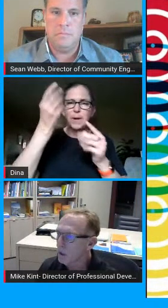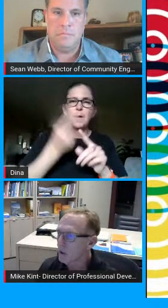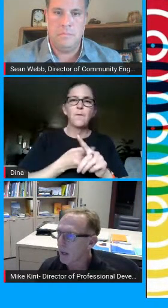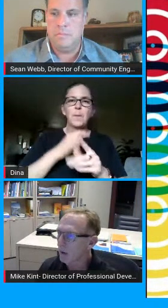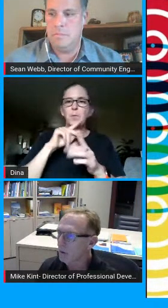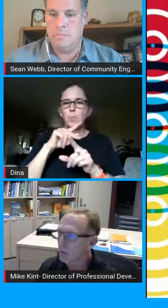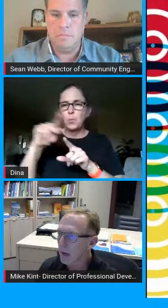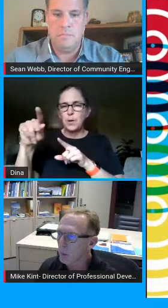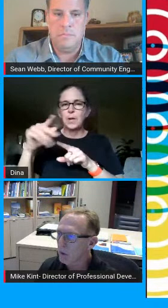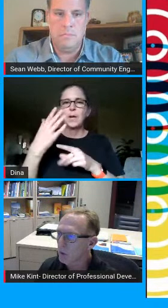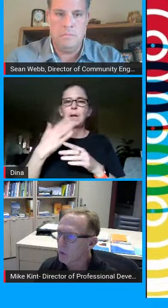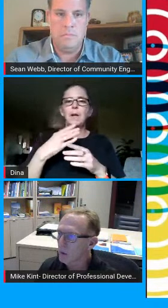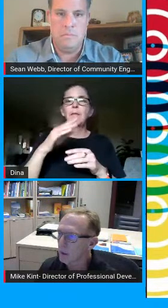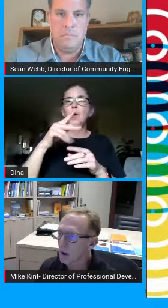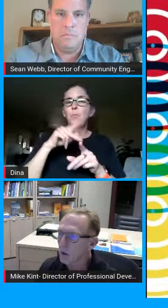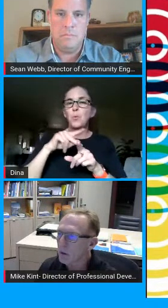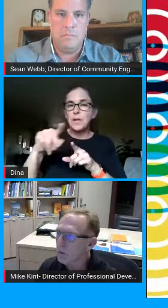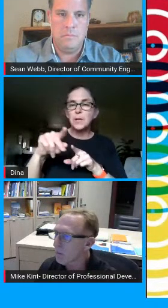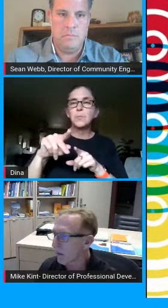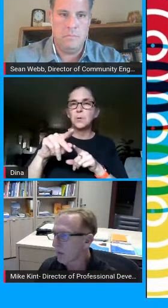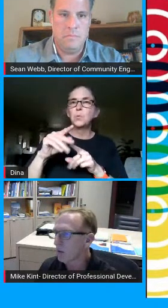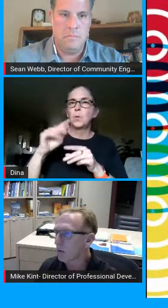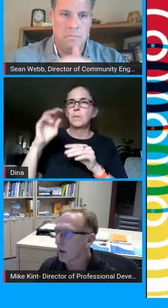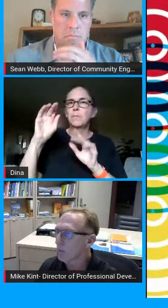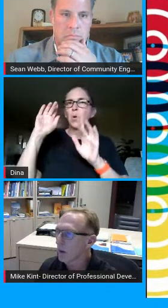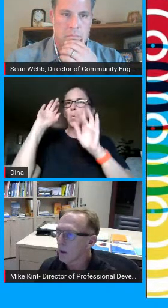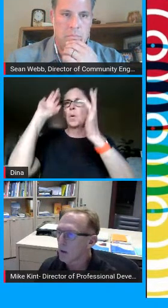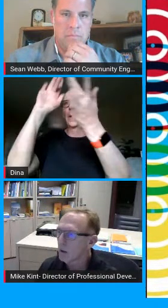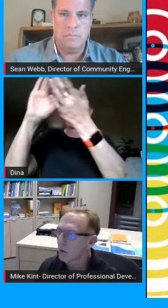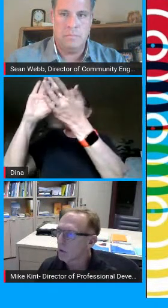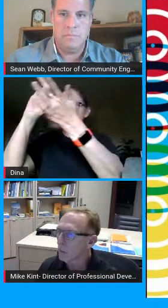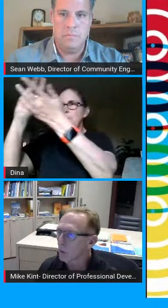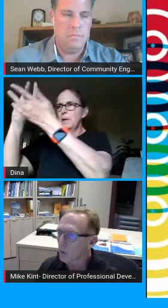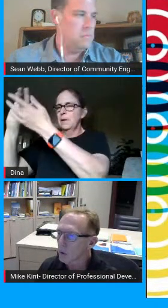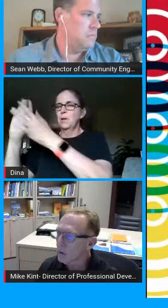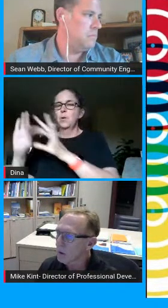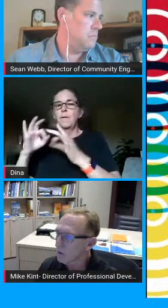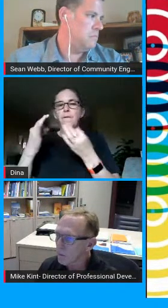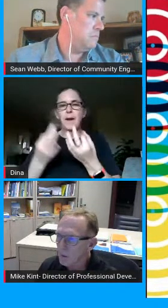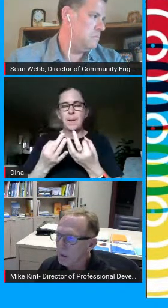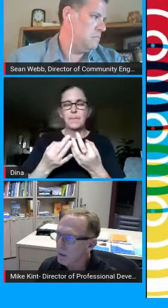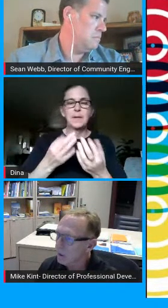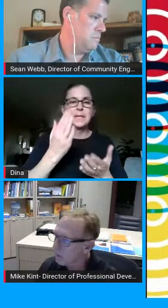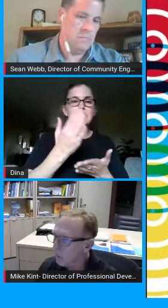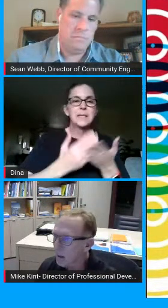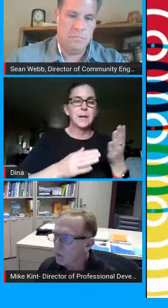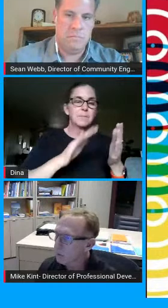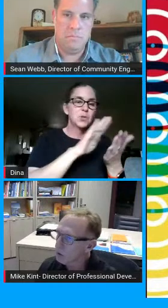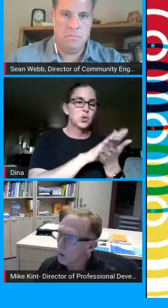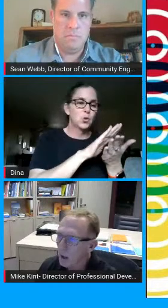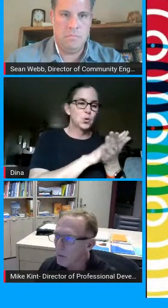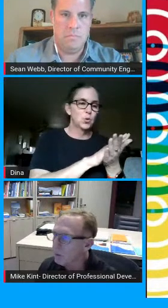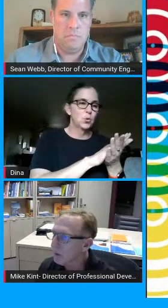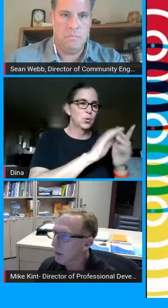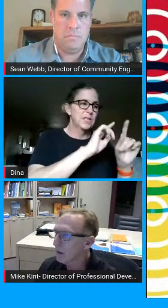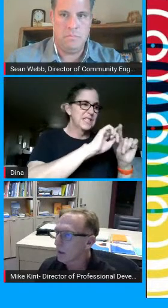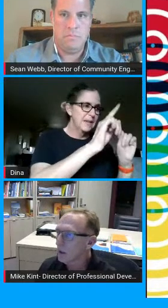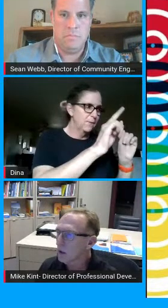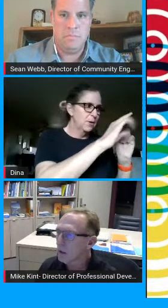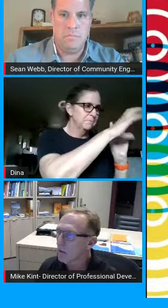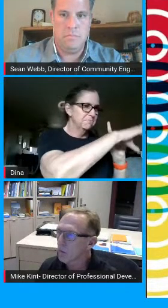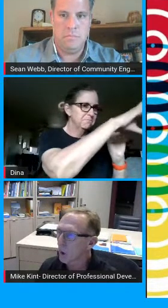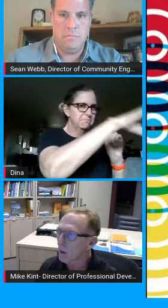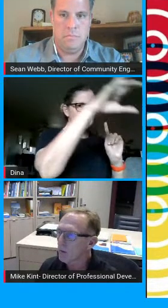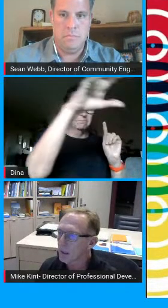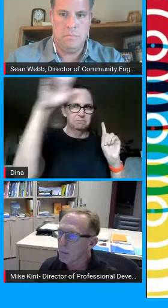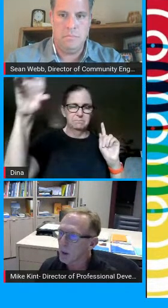will be reaching out to families via all different methods you know some schools do it differently in different ways some do all of them and